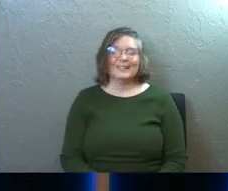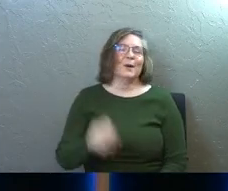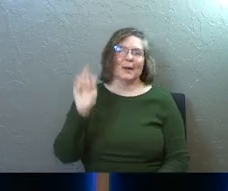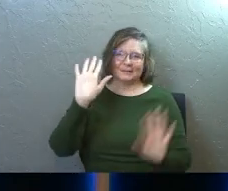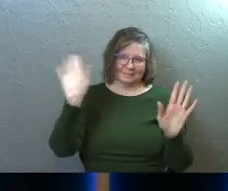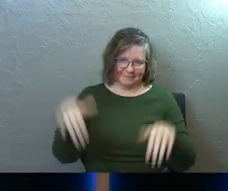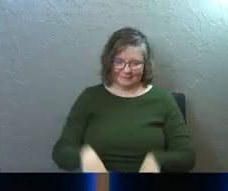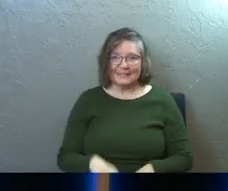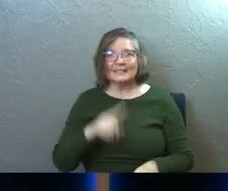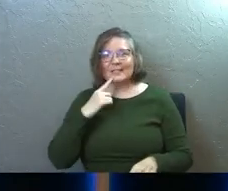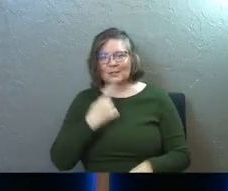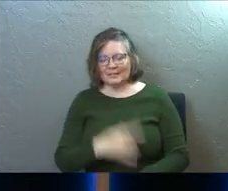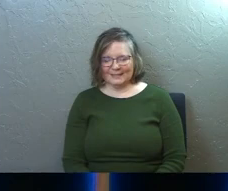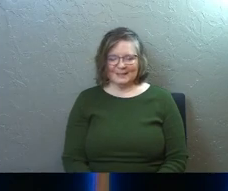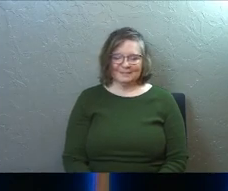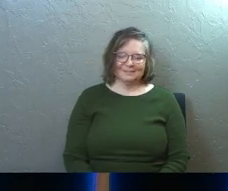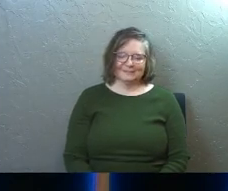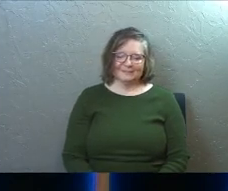Okay. Serious.